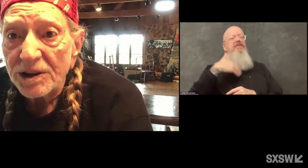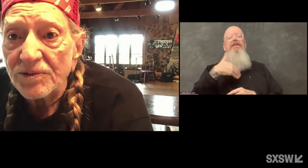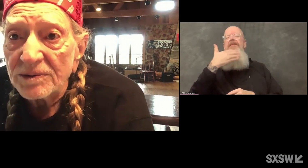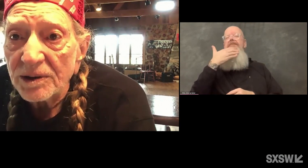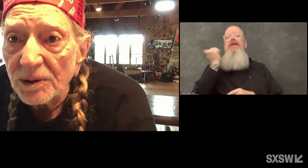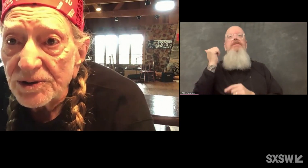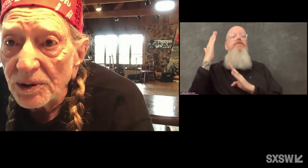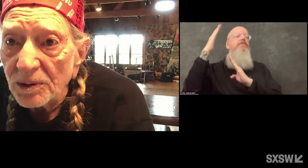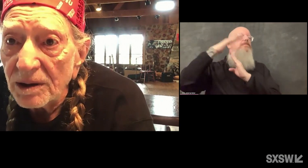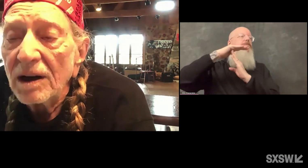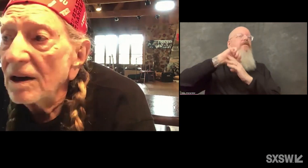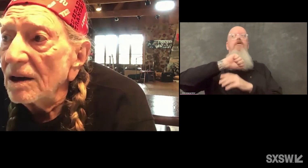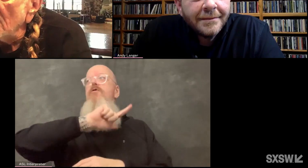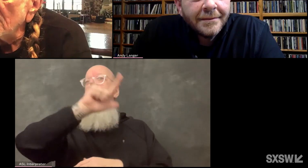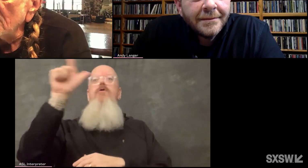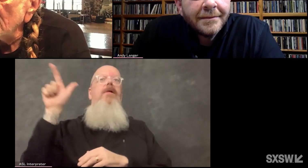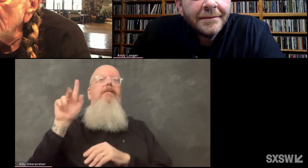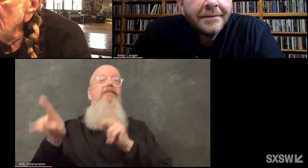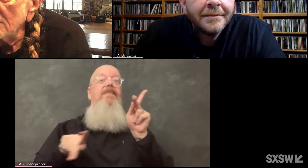raised me, you know, so,